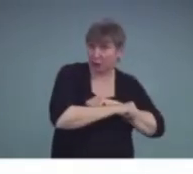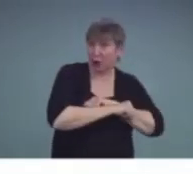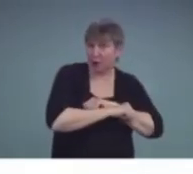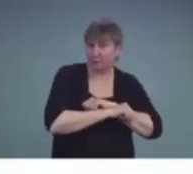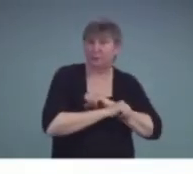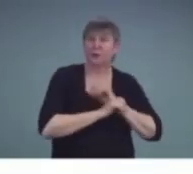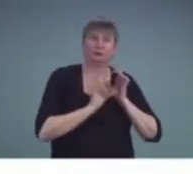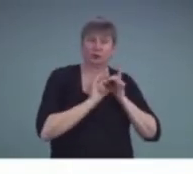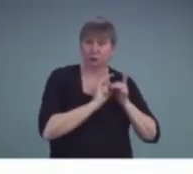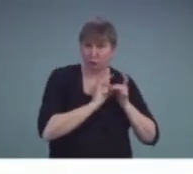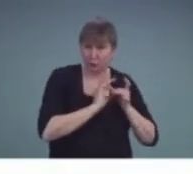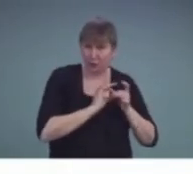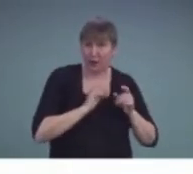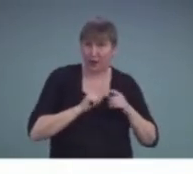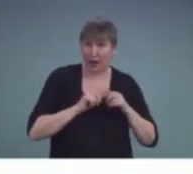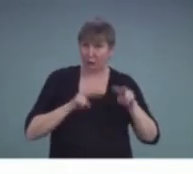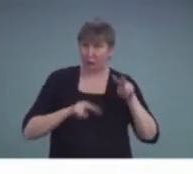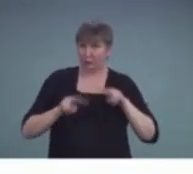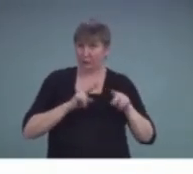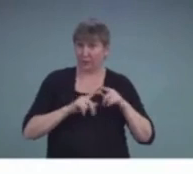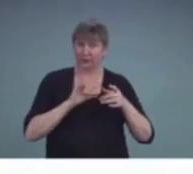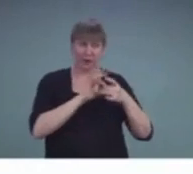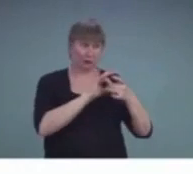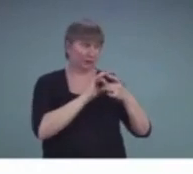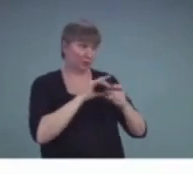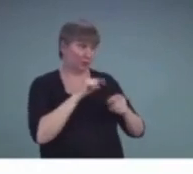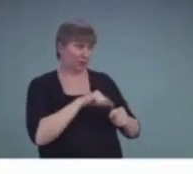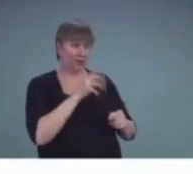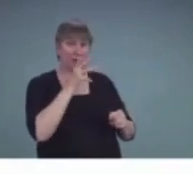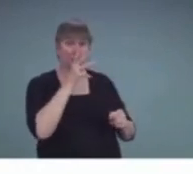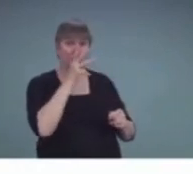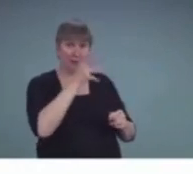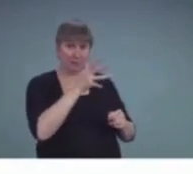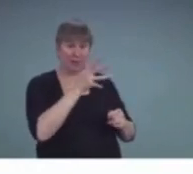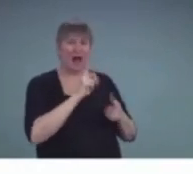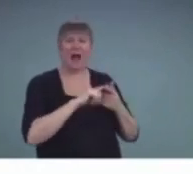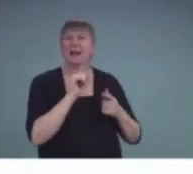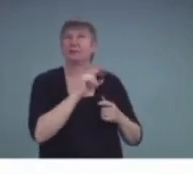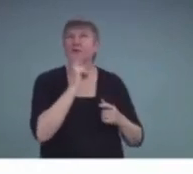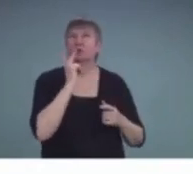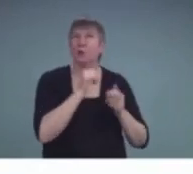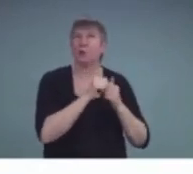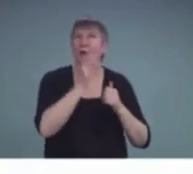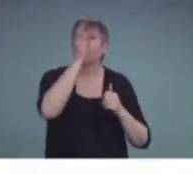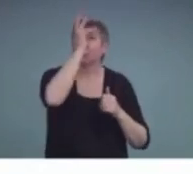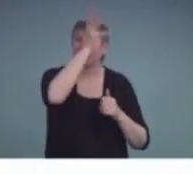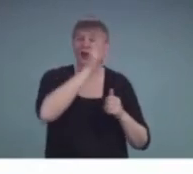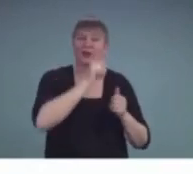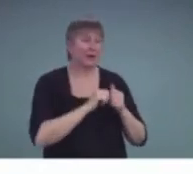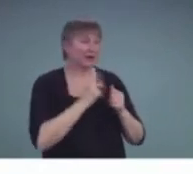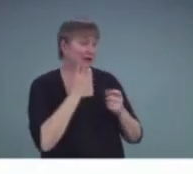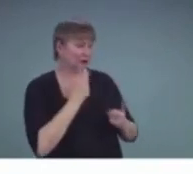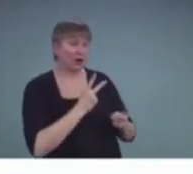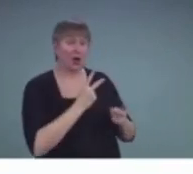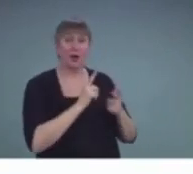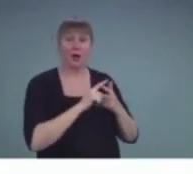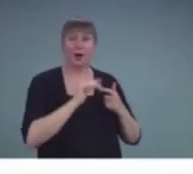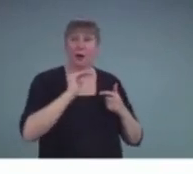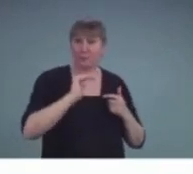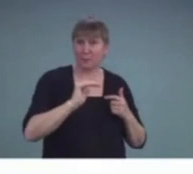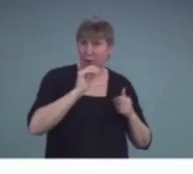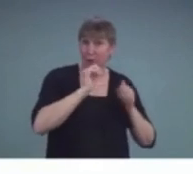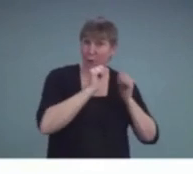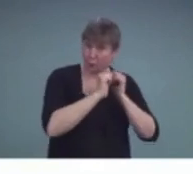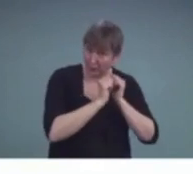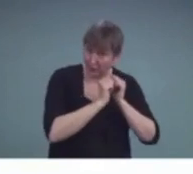relationship with his grandmother, I didn't observe him with his grandfather, were very positive and very